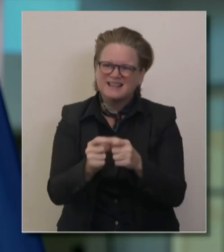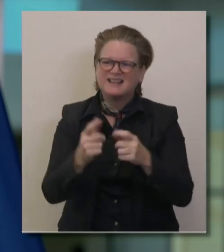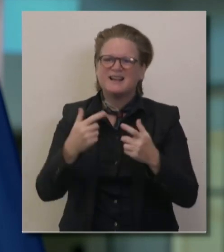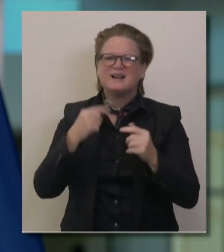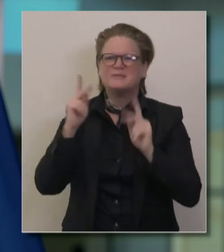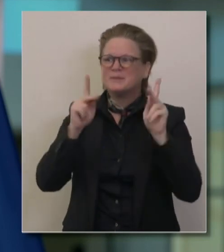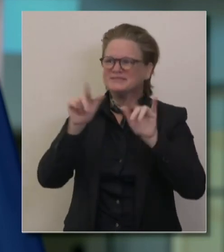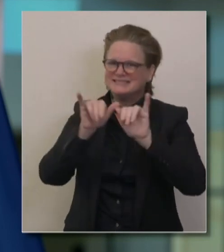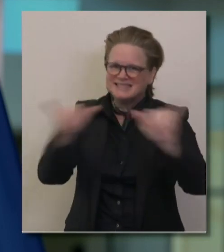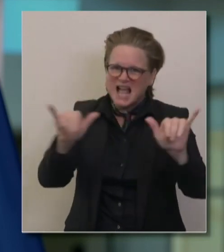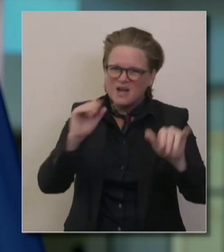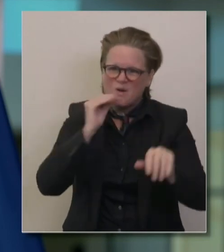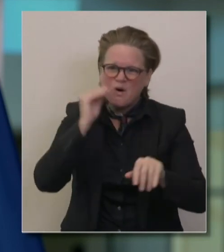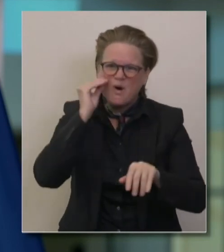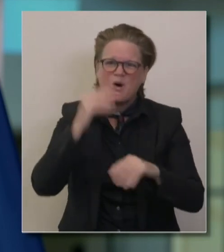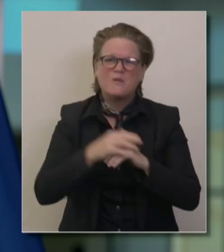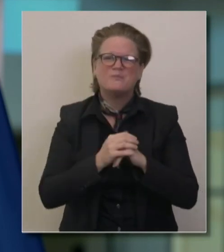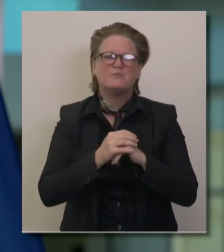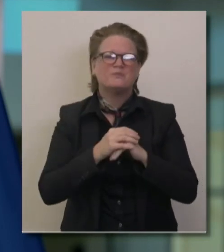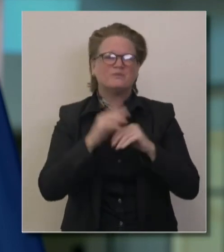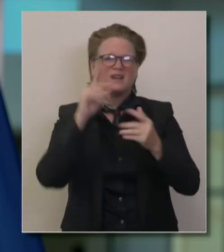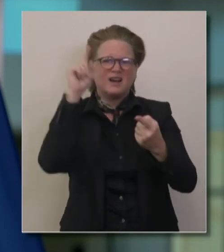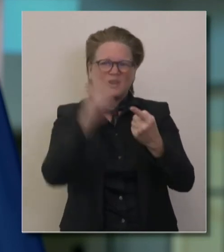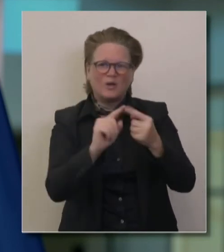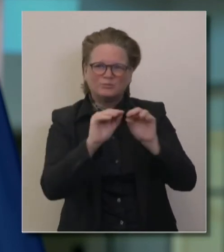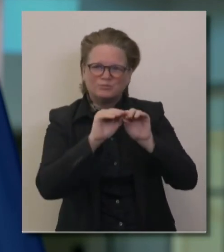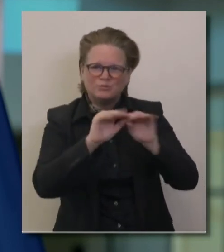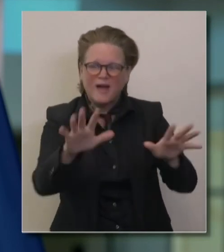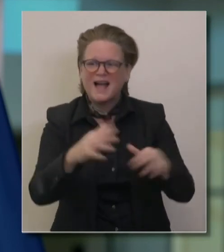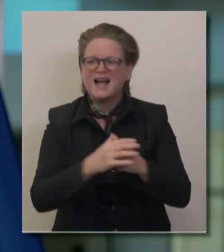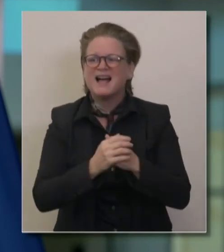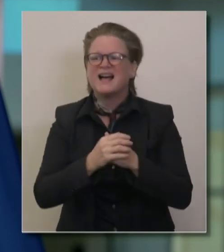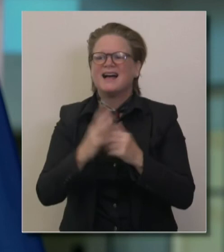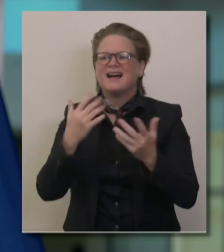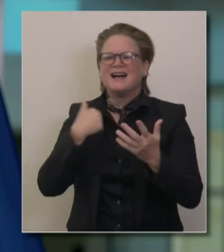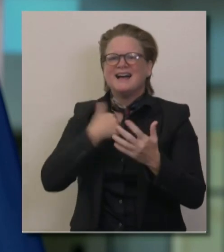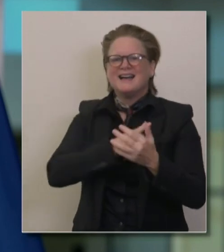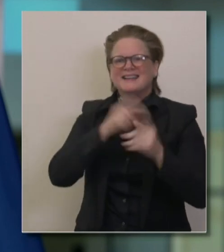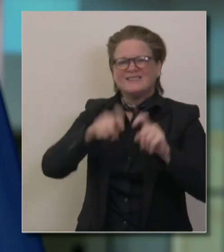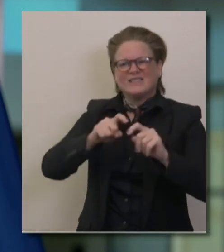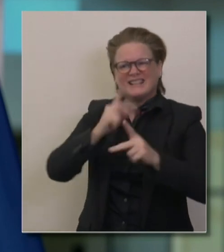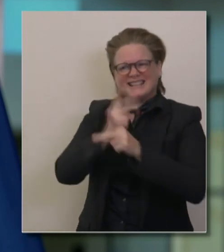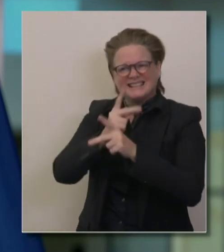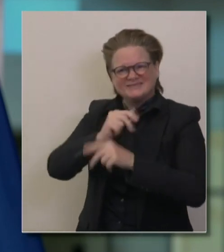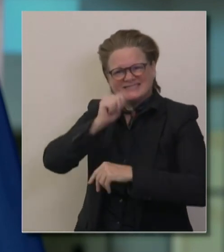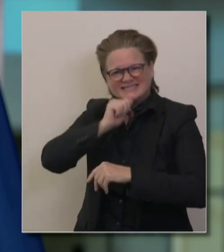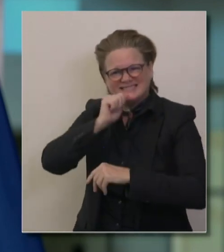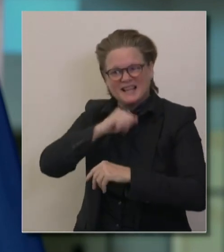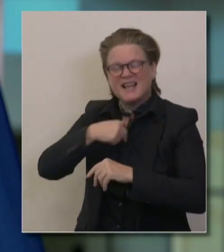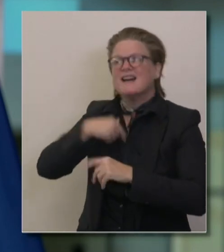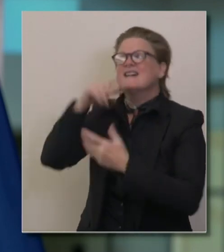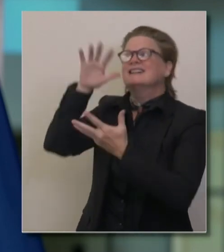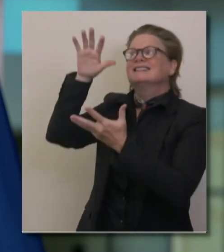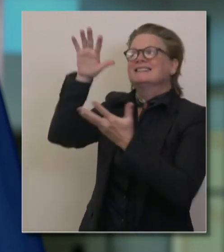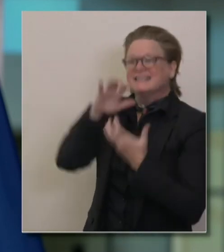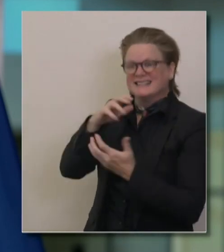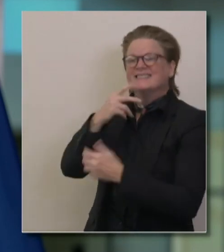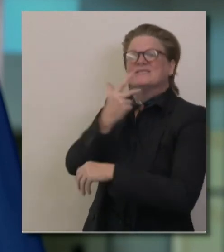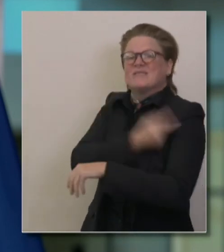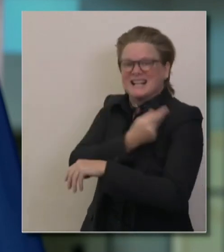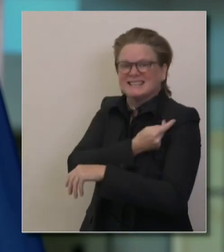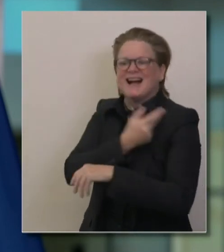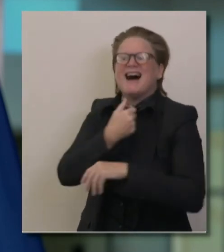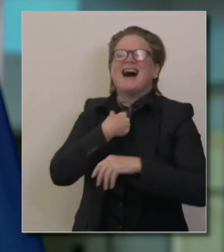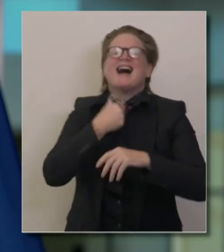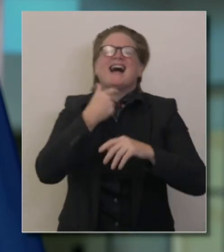vaccines coming to really get us through this third surge. So really working together, the ICUs is a very